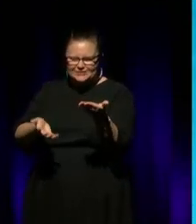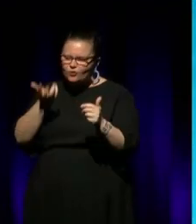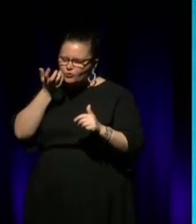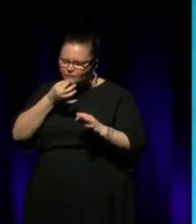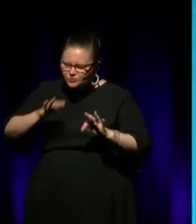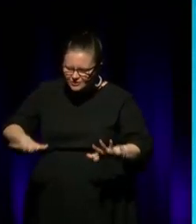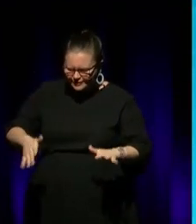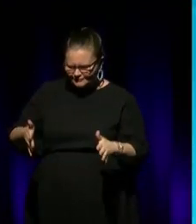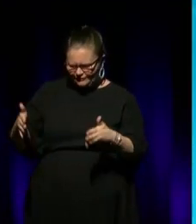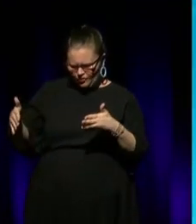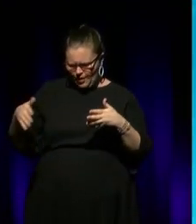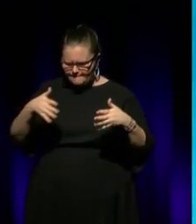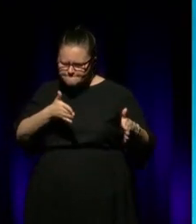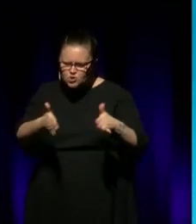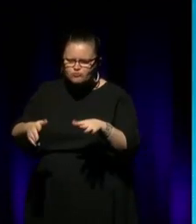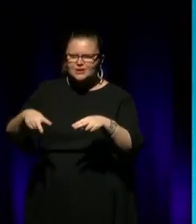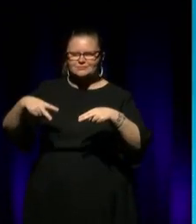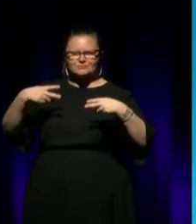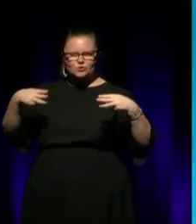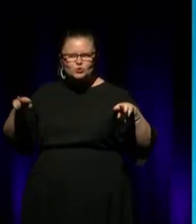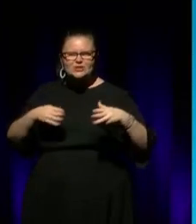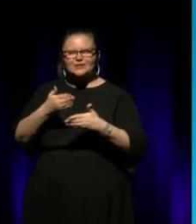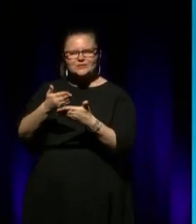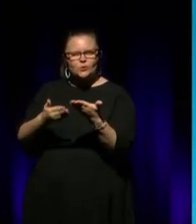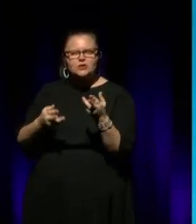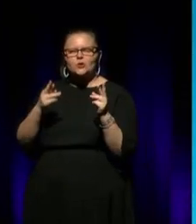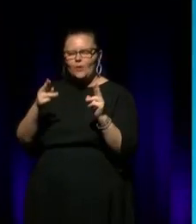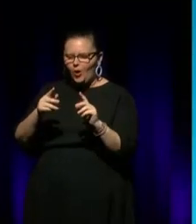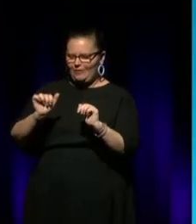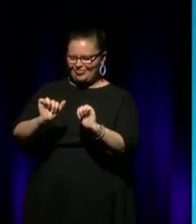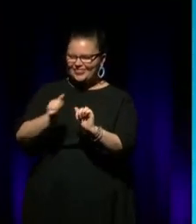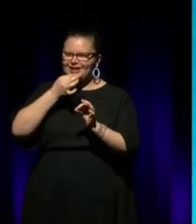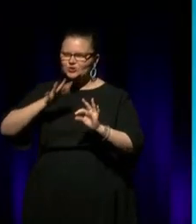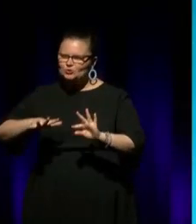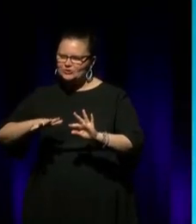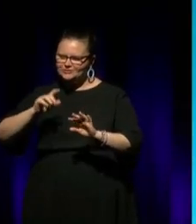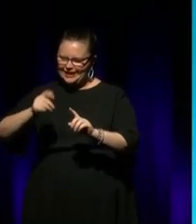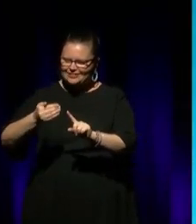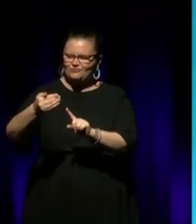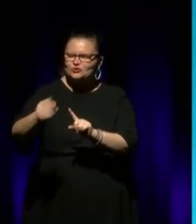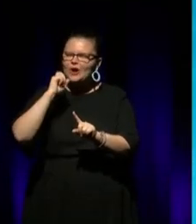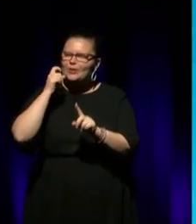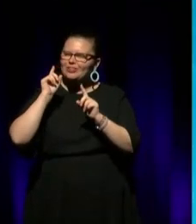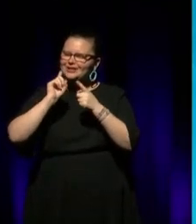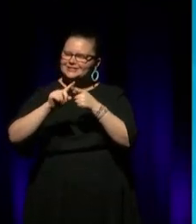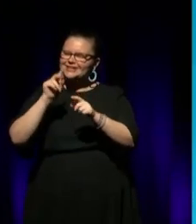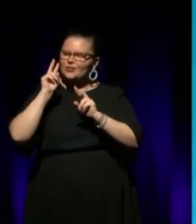stories with movement, music and stories. We hope the children's children will be viewing your pieces. Wow.